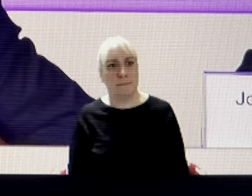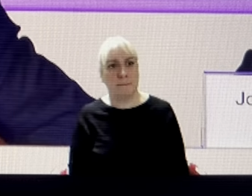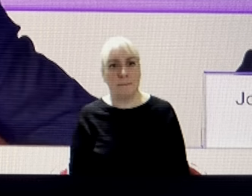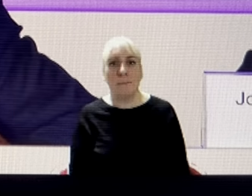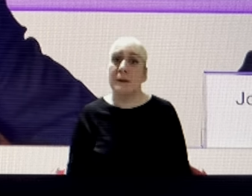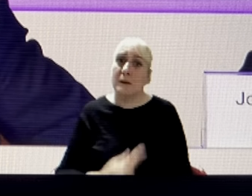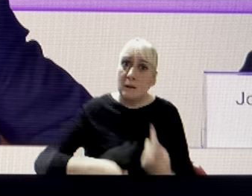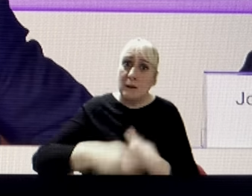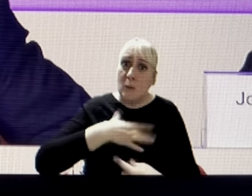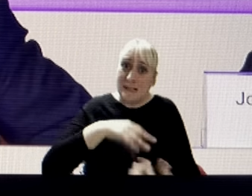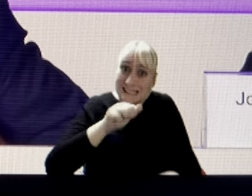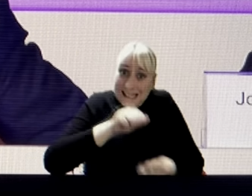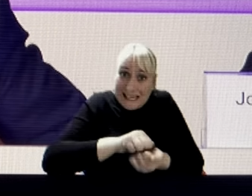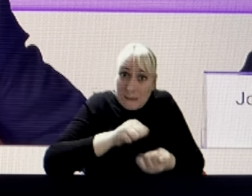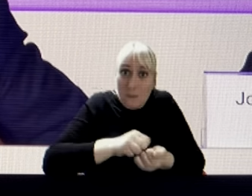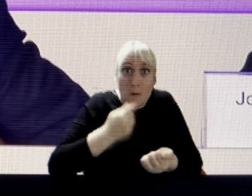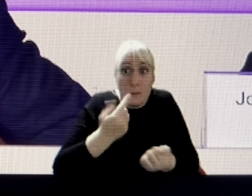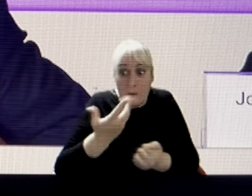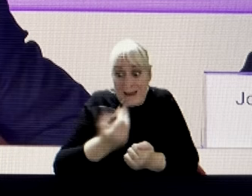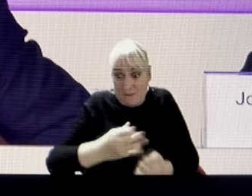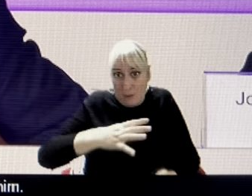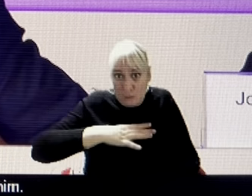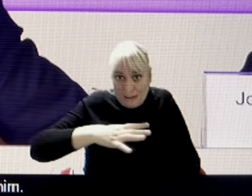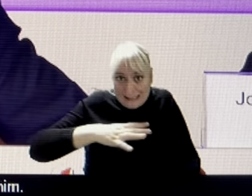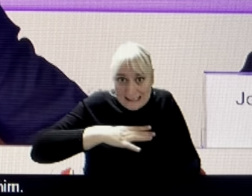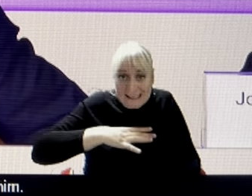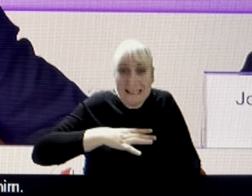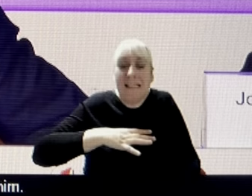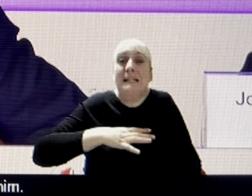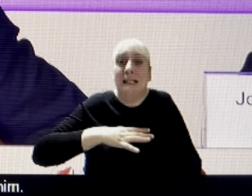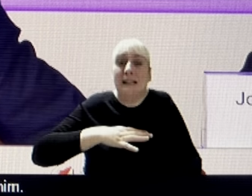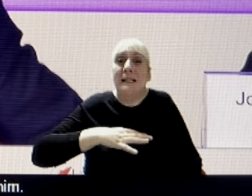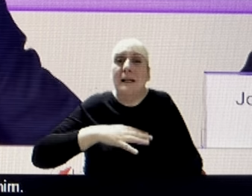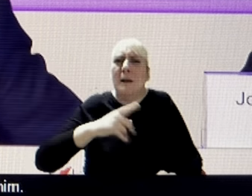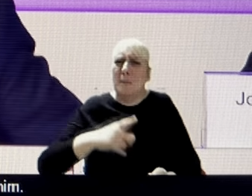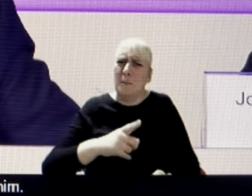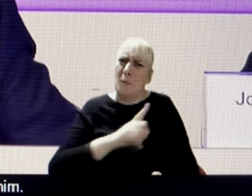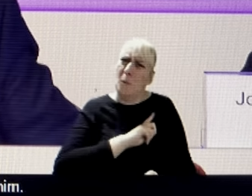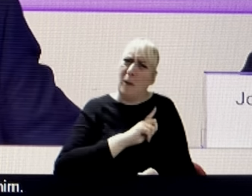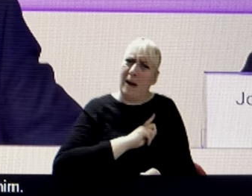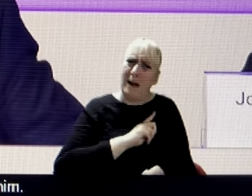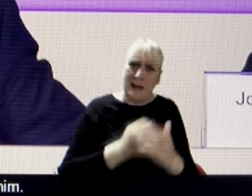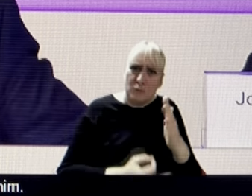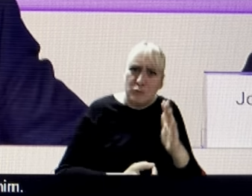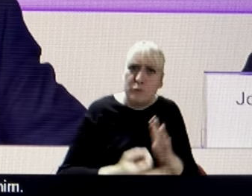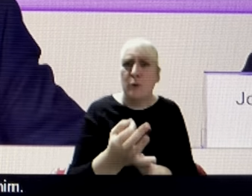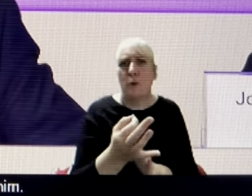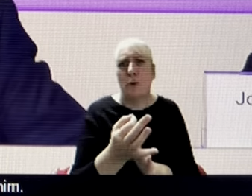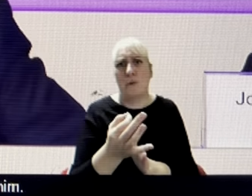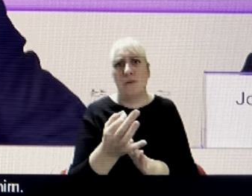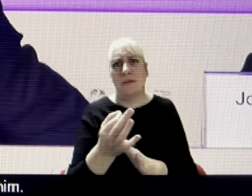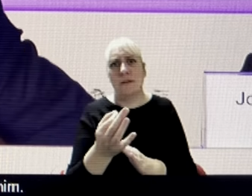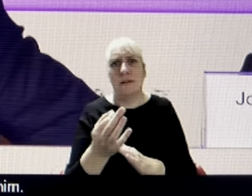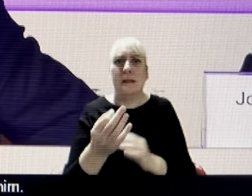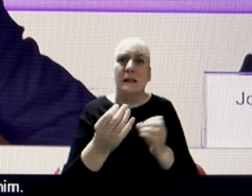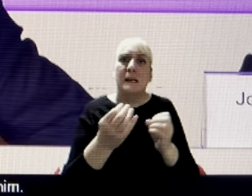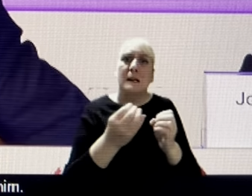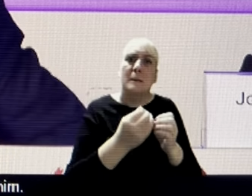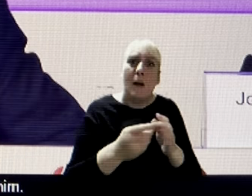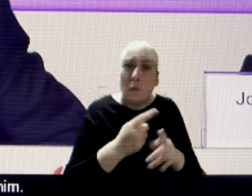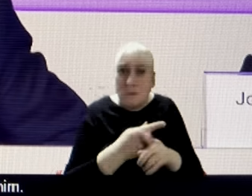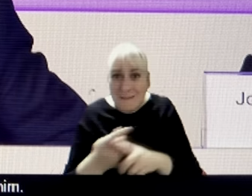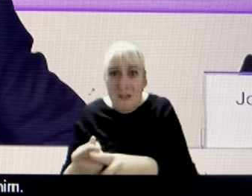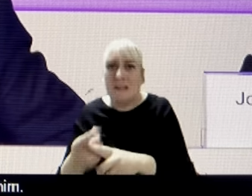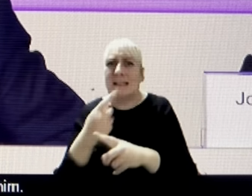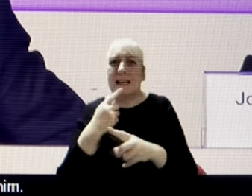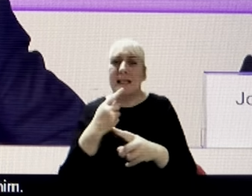but because it leads to better biodiversity, but also better quality of life. And during the pandemic, one of the things that we all appreciated was the